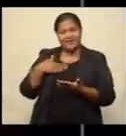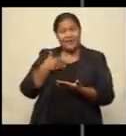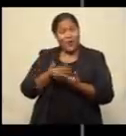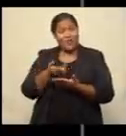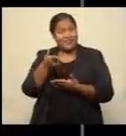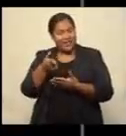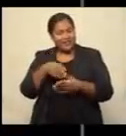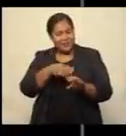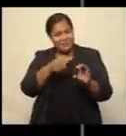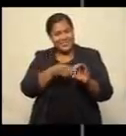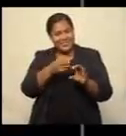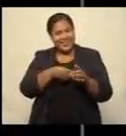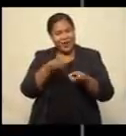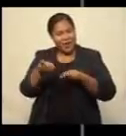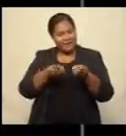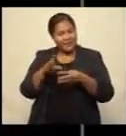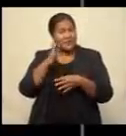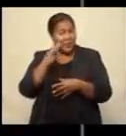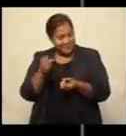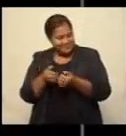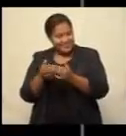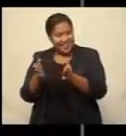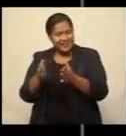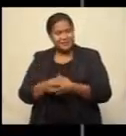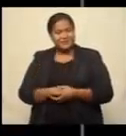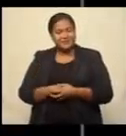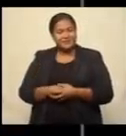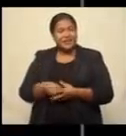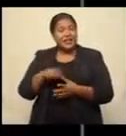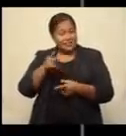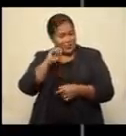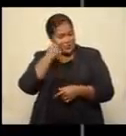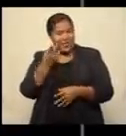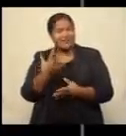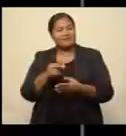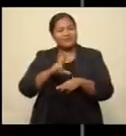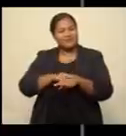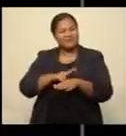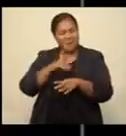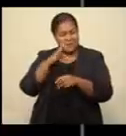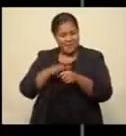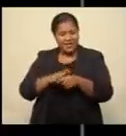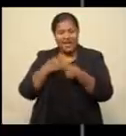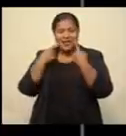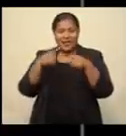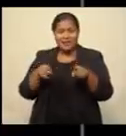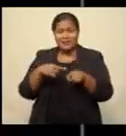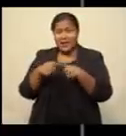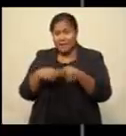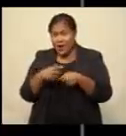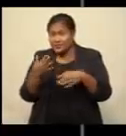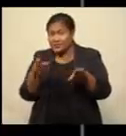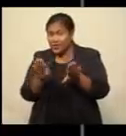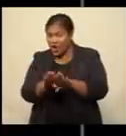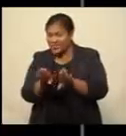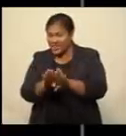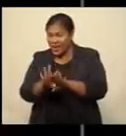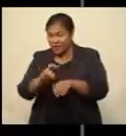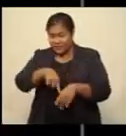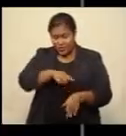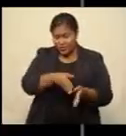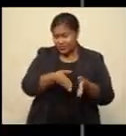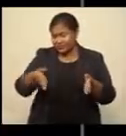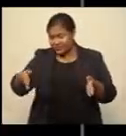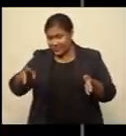media conference as soon as it begins. expect Dr. Fong to make some announcements with regards to the lockdown of the Souvanasuri